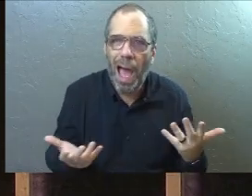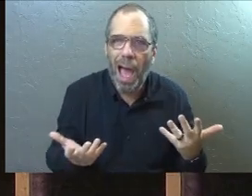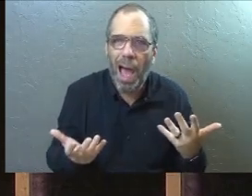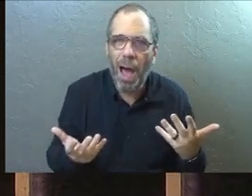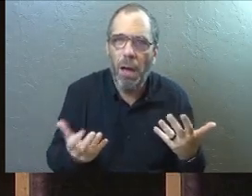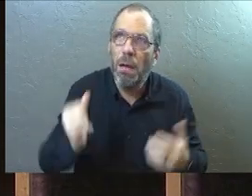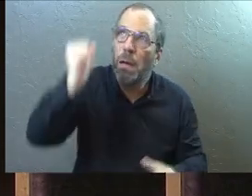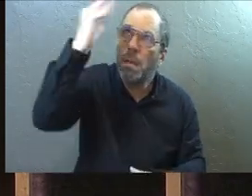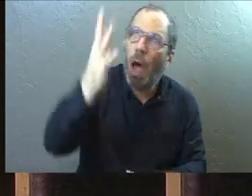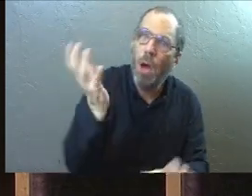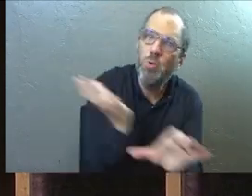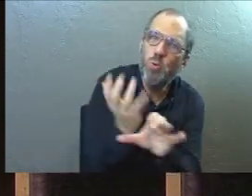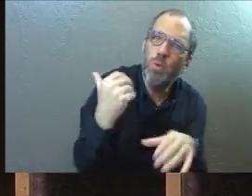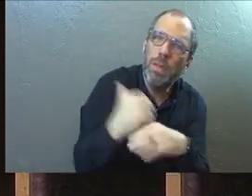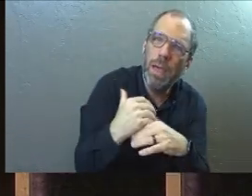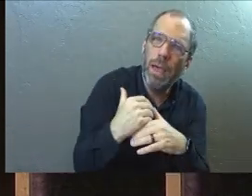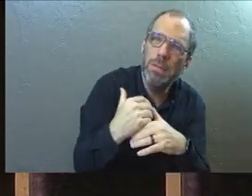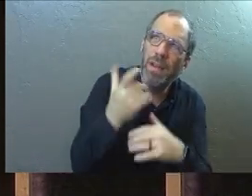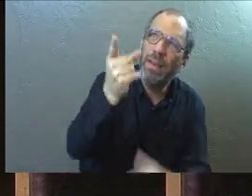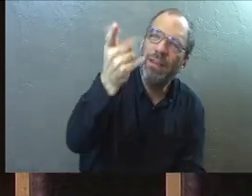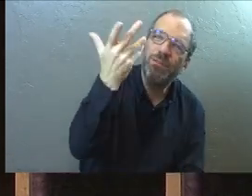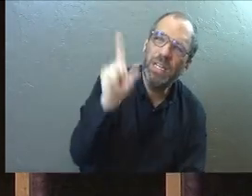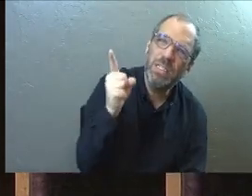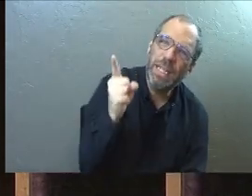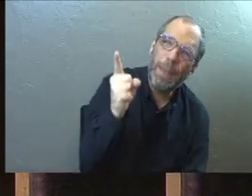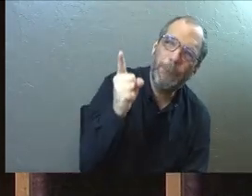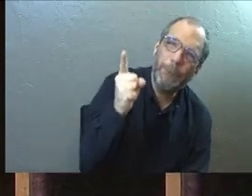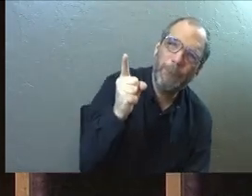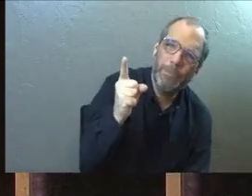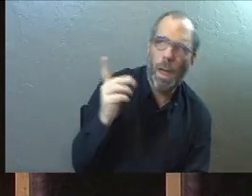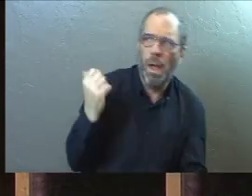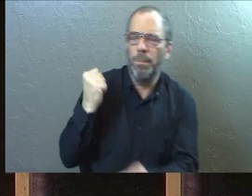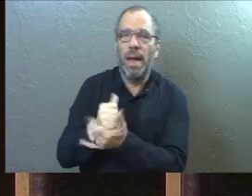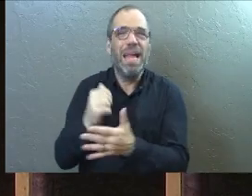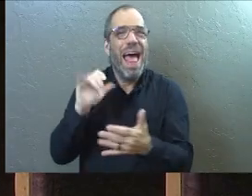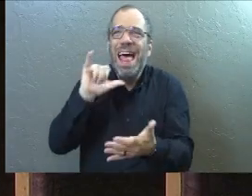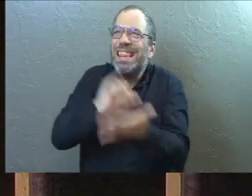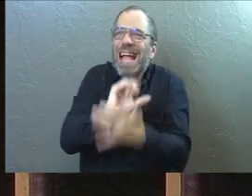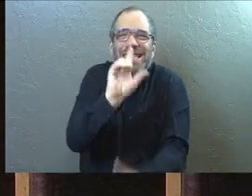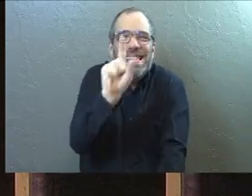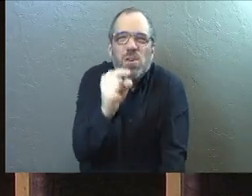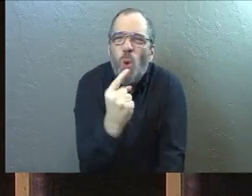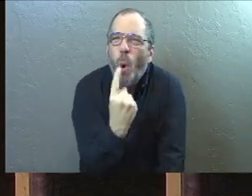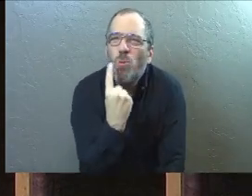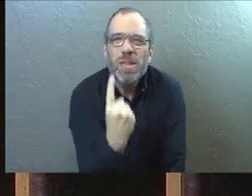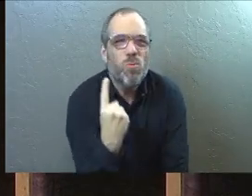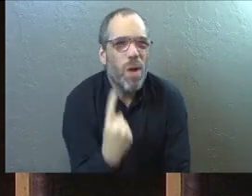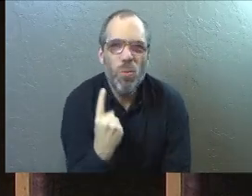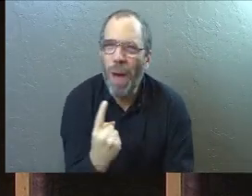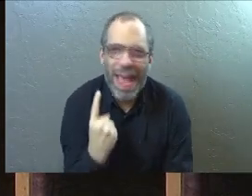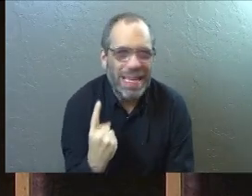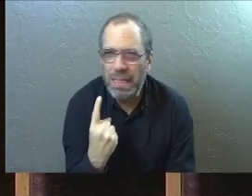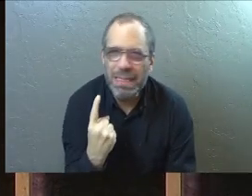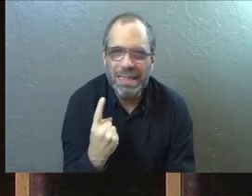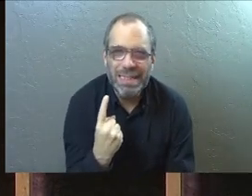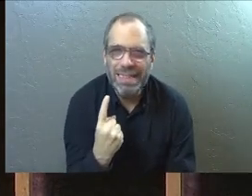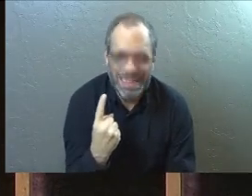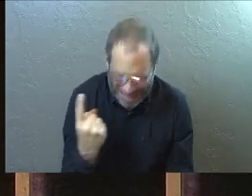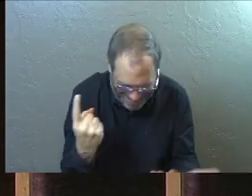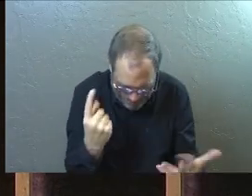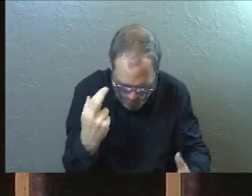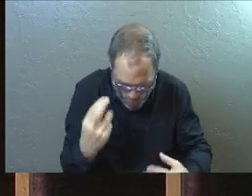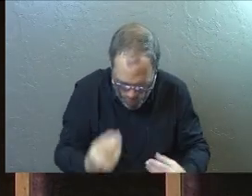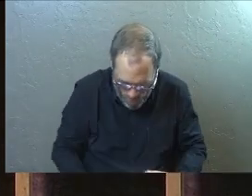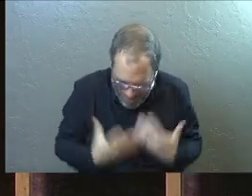Creator God did that. It's the only way that that happened. There's no